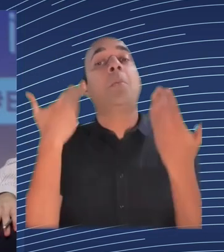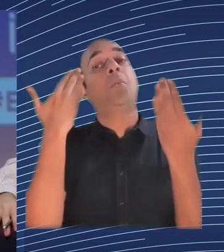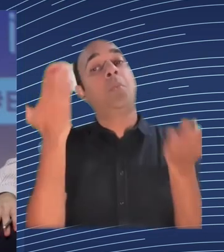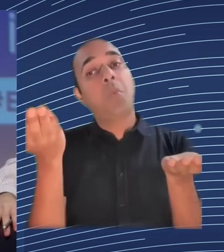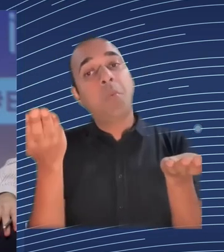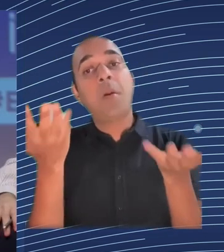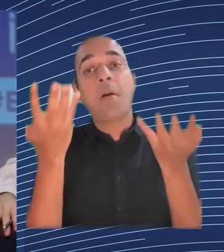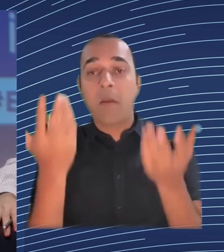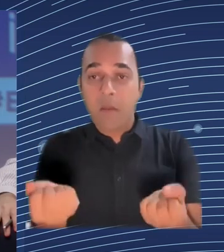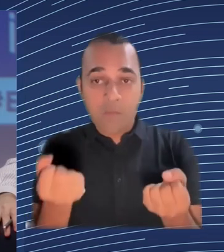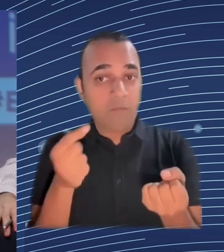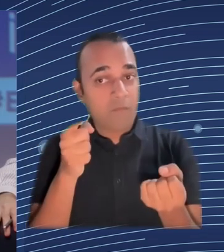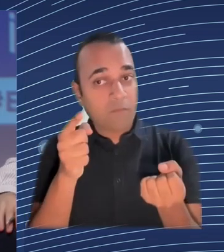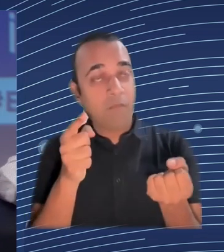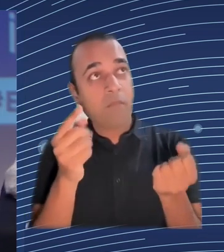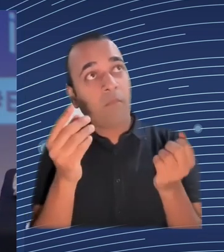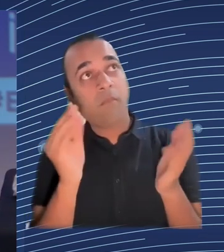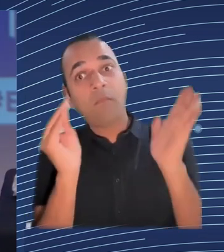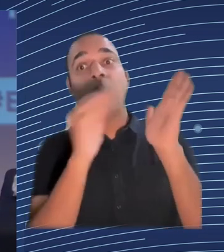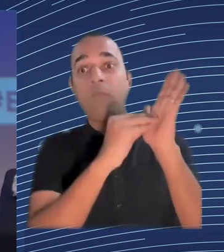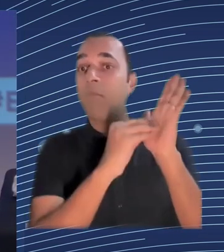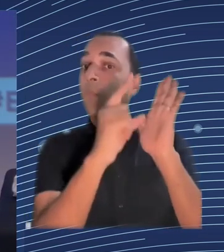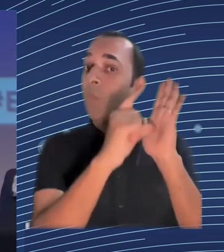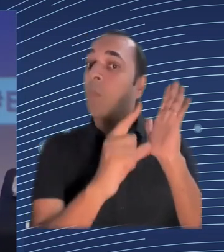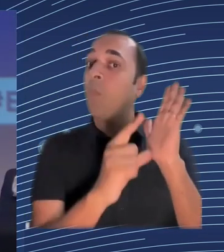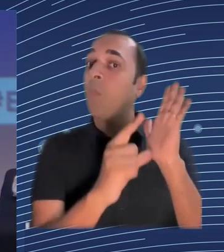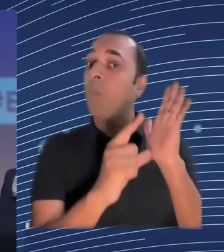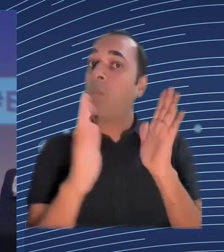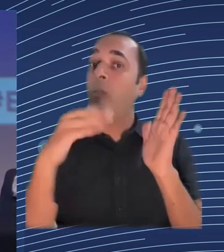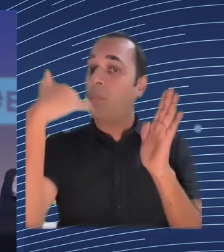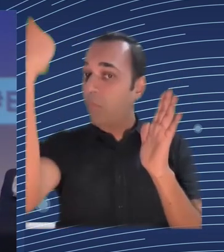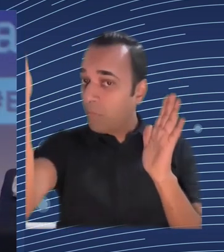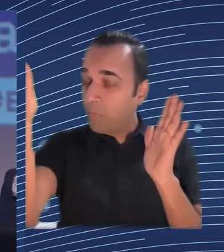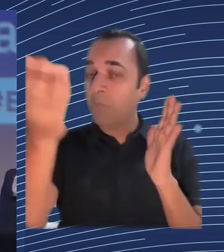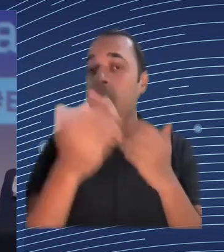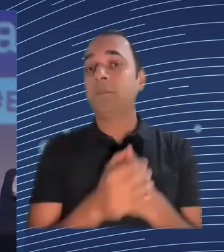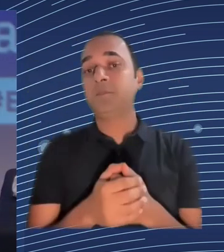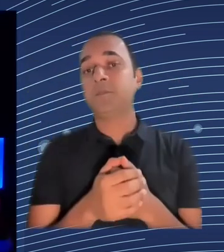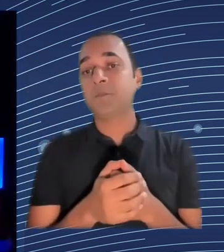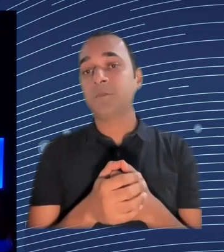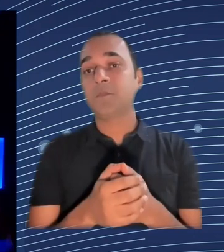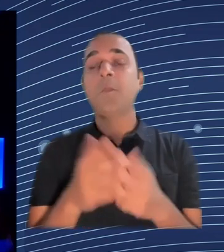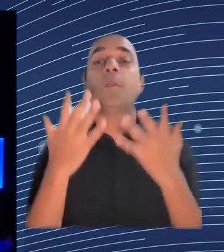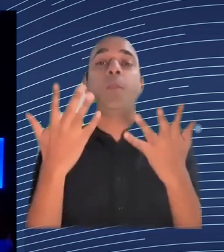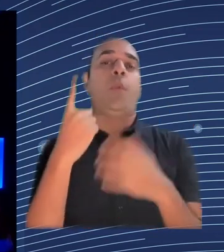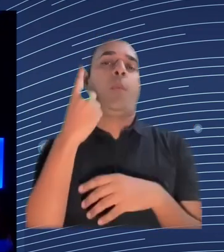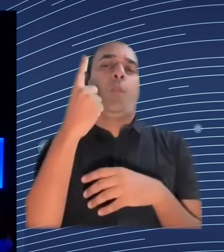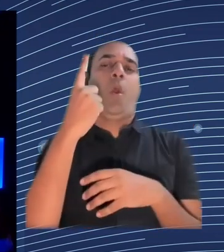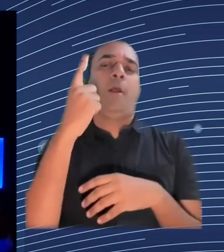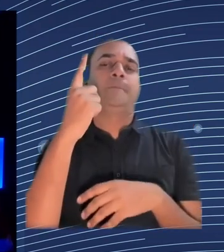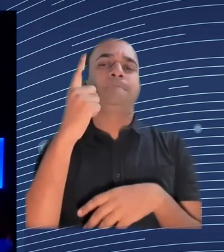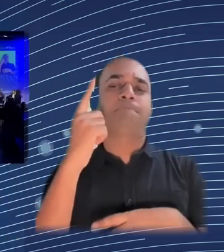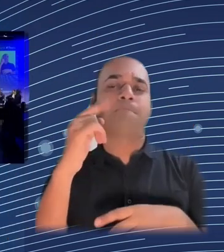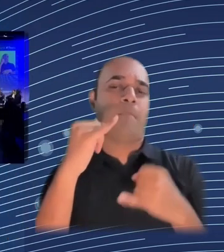passed okay maybe let's take one last question because I think that brings us an interesting point that you've just raised this